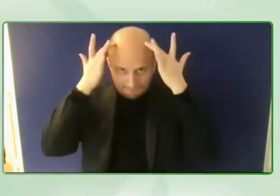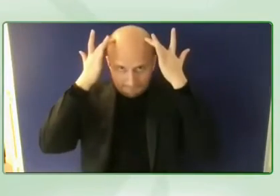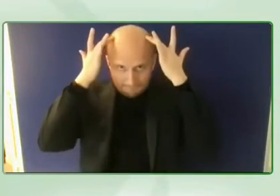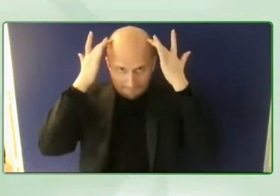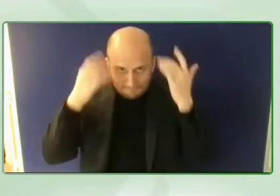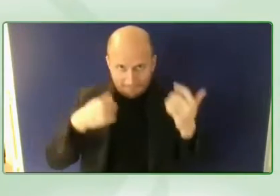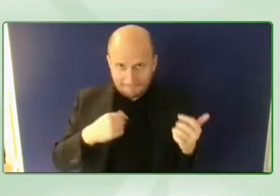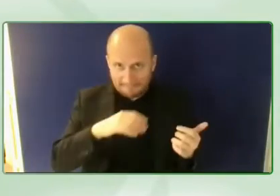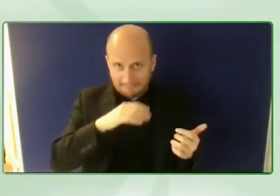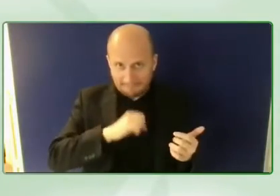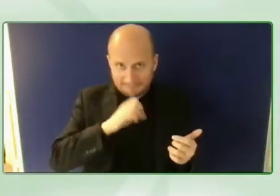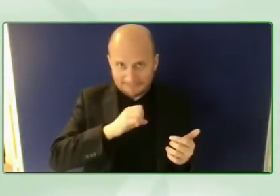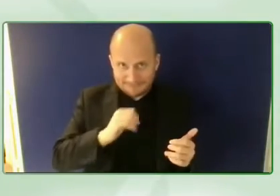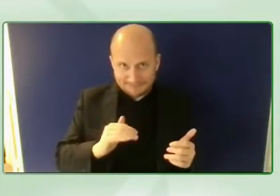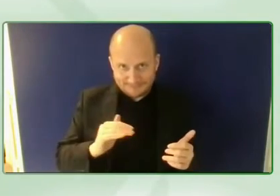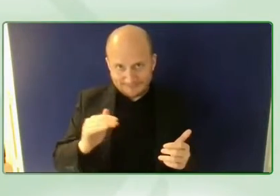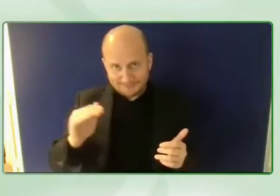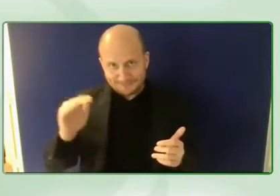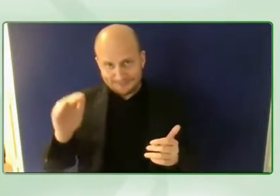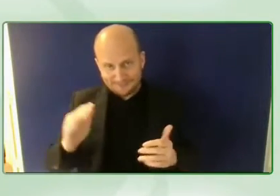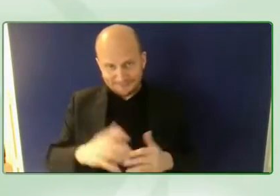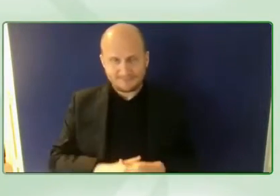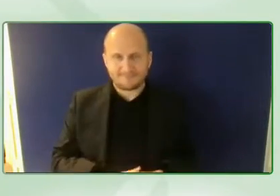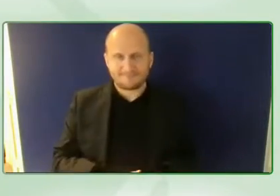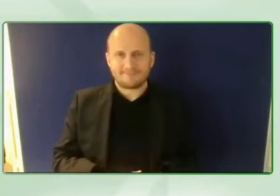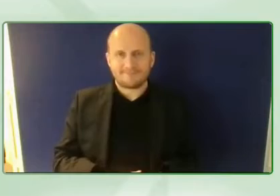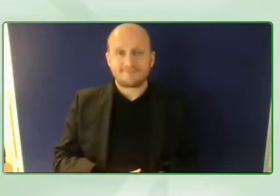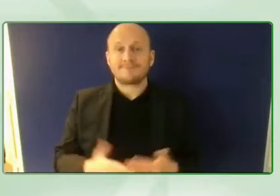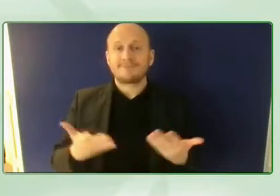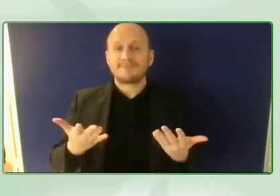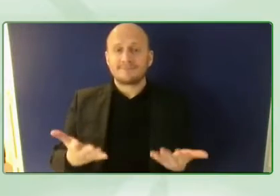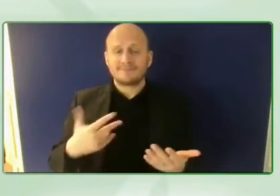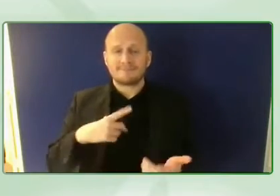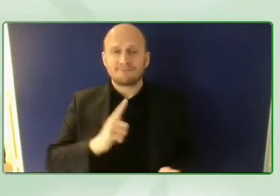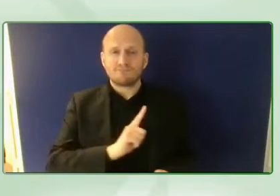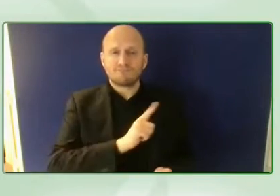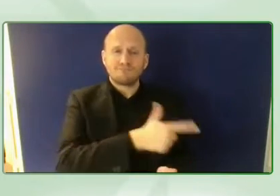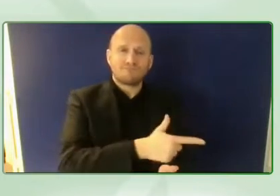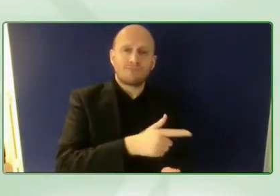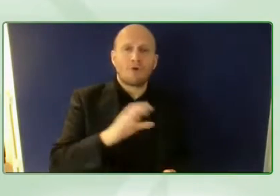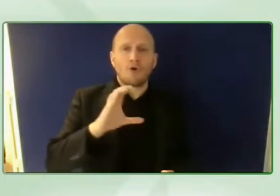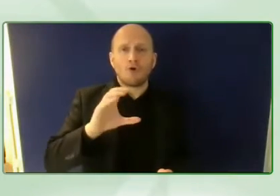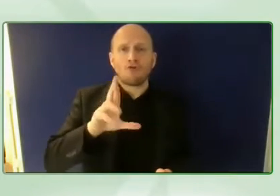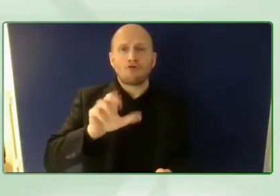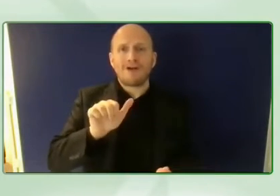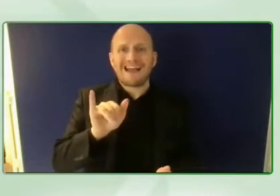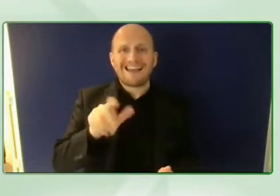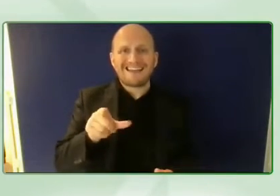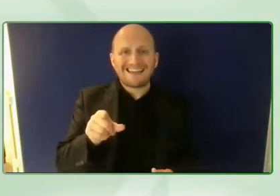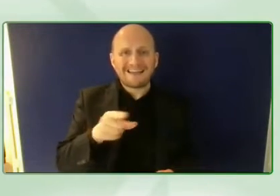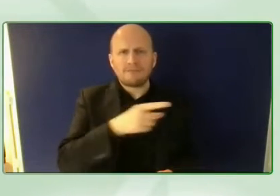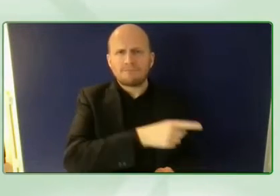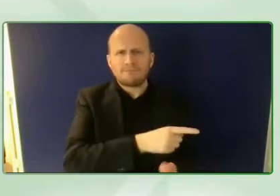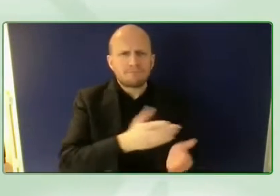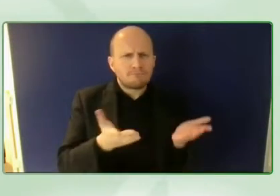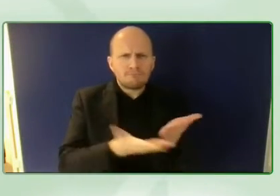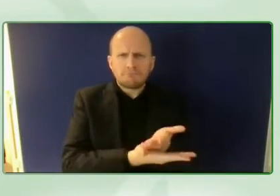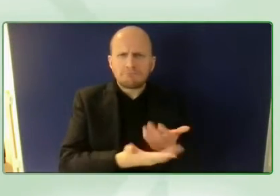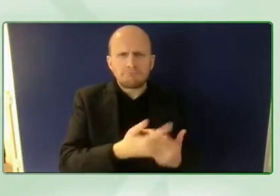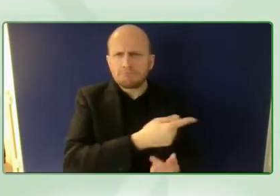and what i would like to do is hand over to craig to introduce himself as the first speaker of today